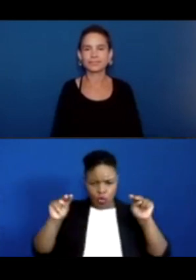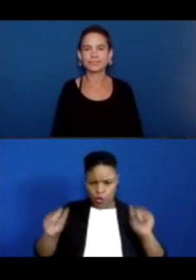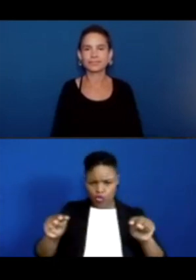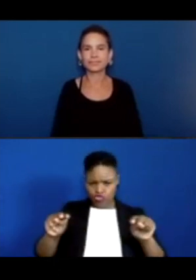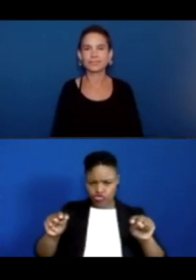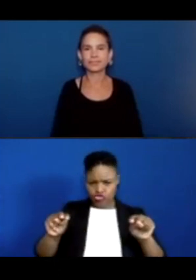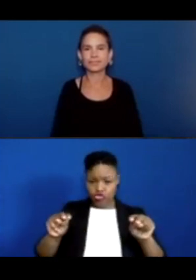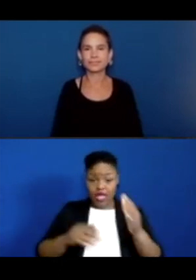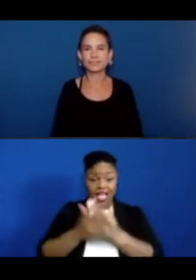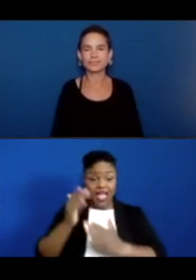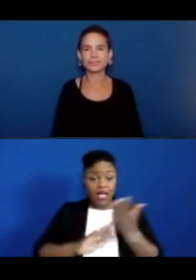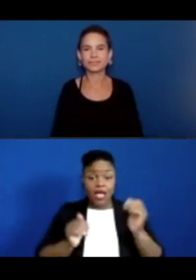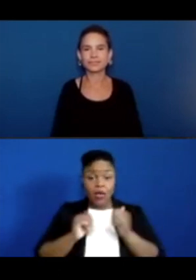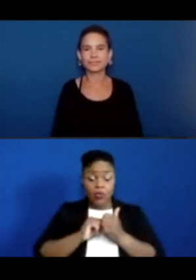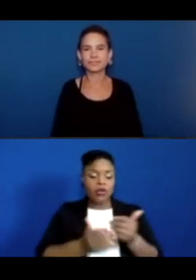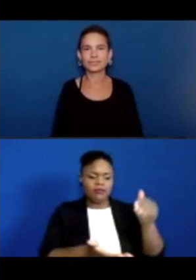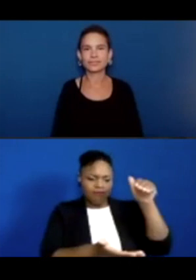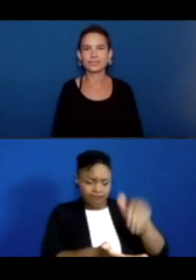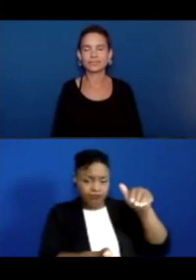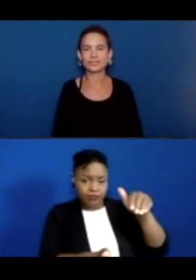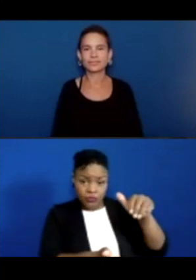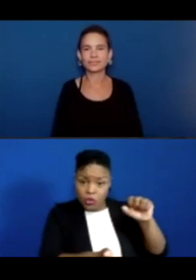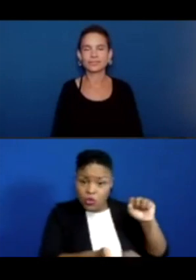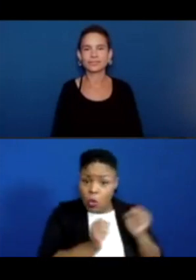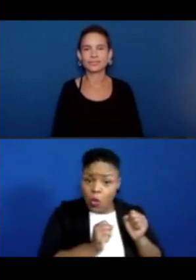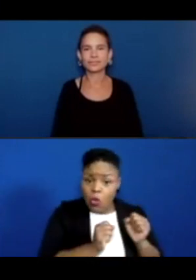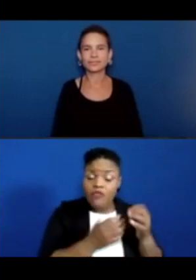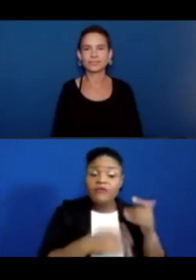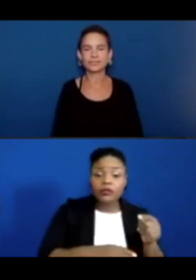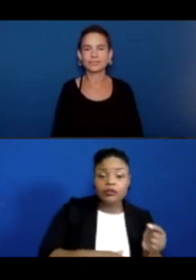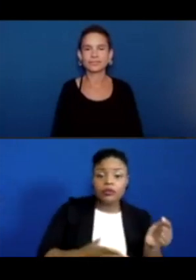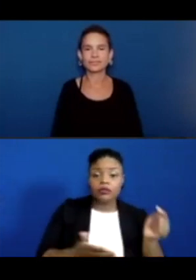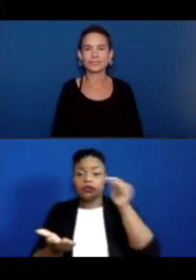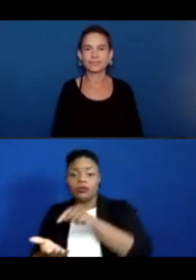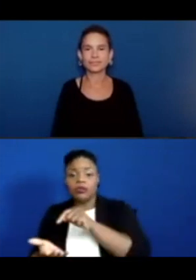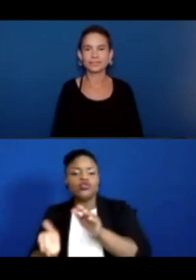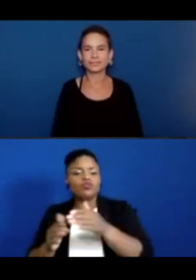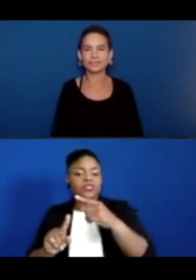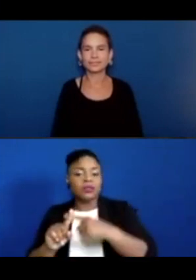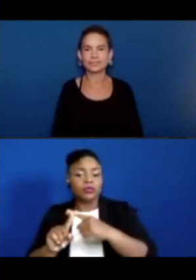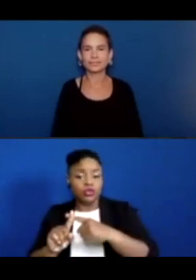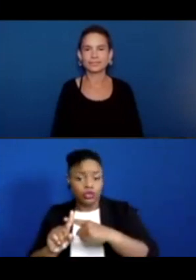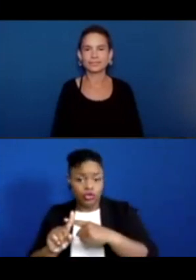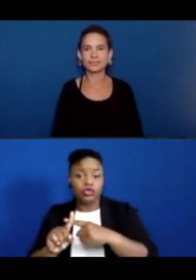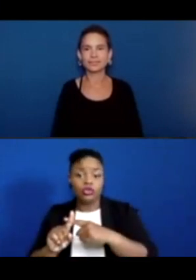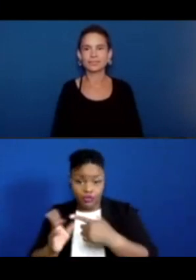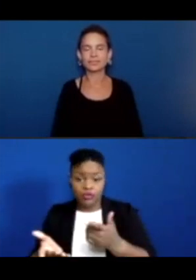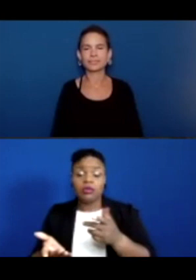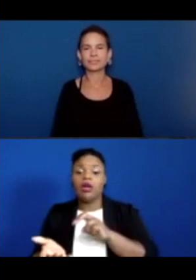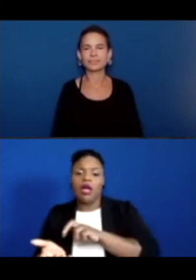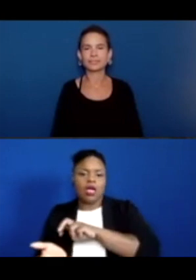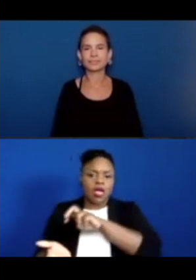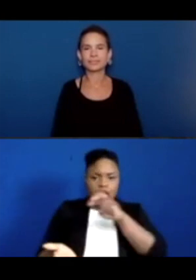in the cold, and then you put it in the room temperature, and then you put it in the hot, and then put it in the room temperature? Like, what does it feel like?